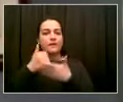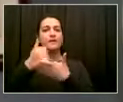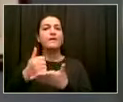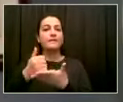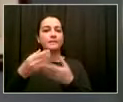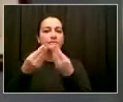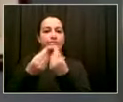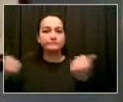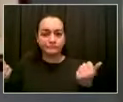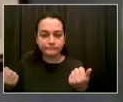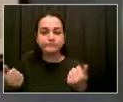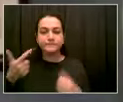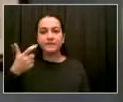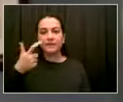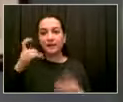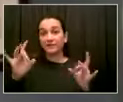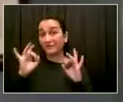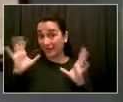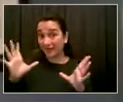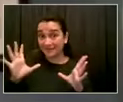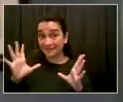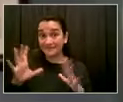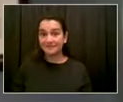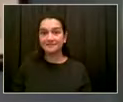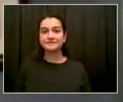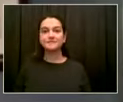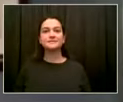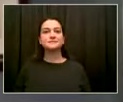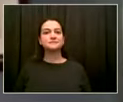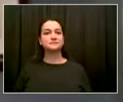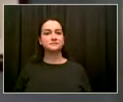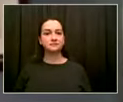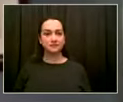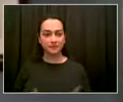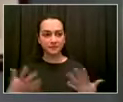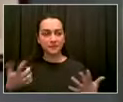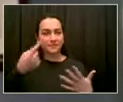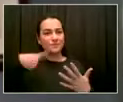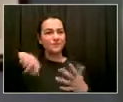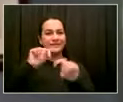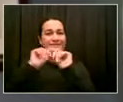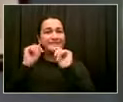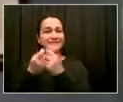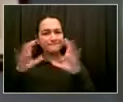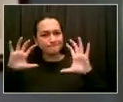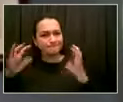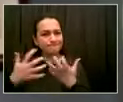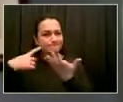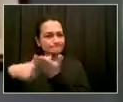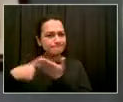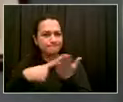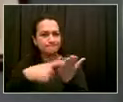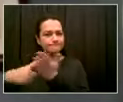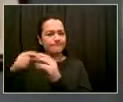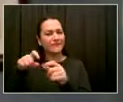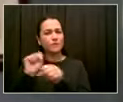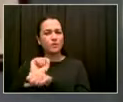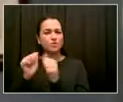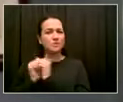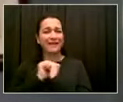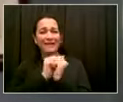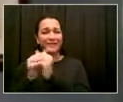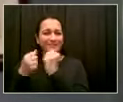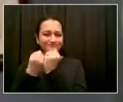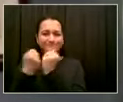quite honestly, been more timely. Last night, I attended the Concerned Citizens of Laurelton meeting, and I was asked,